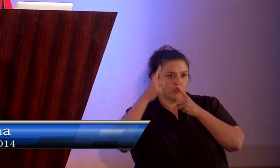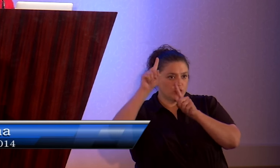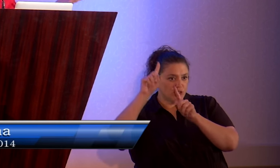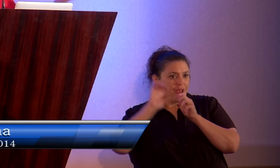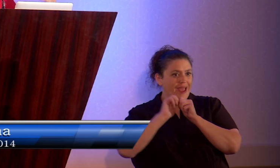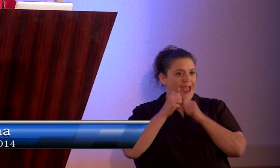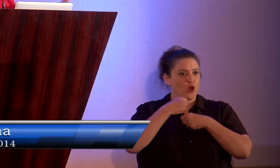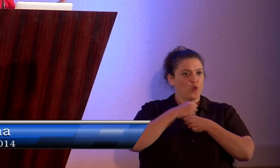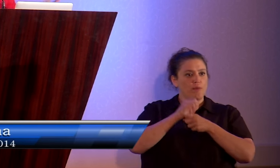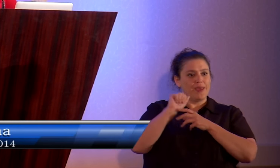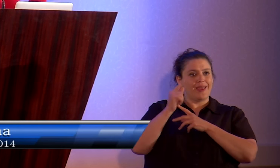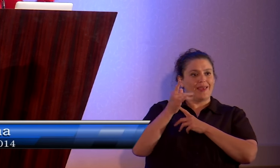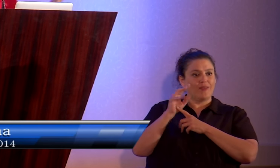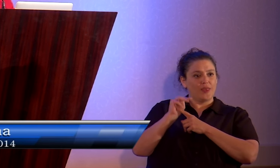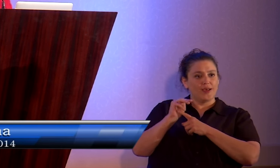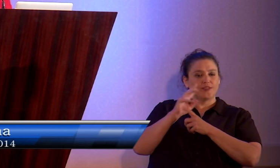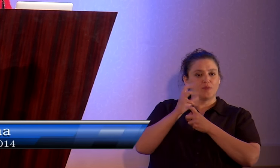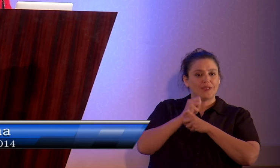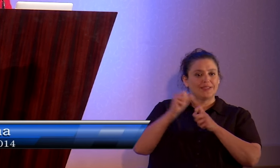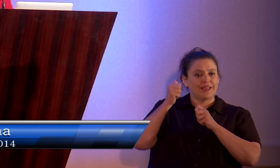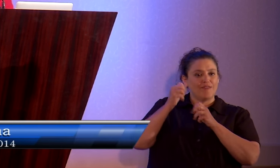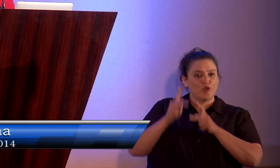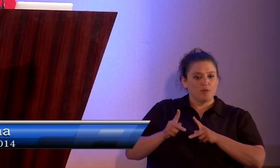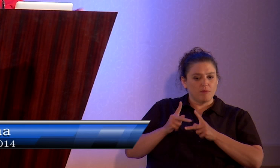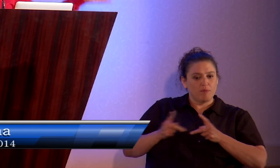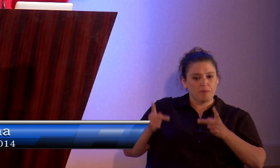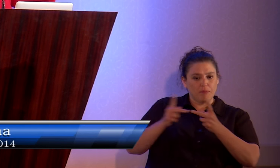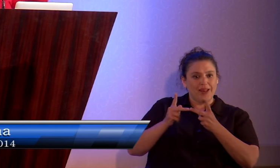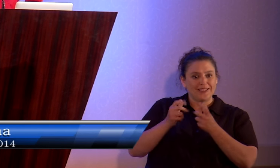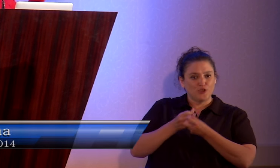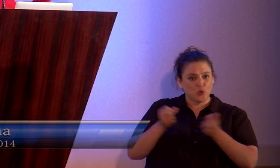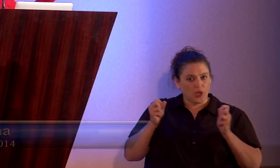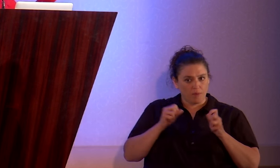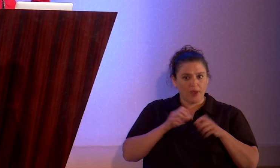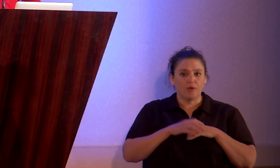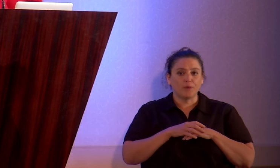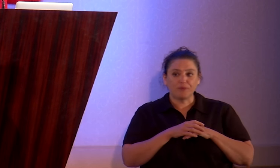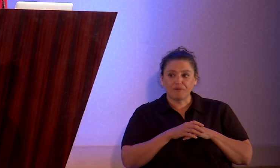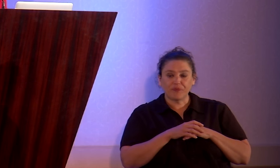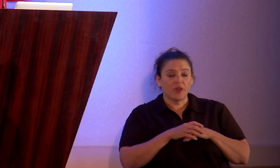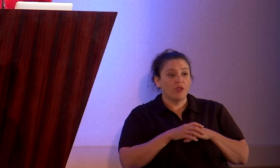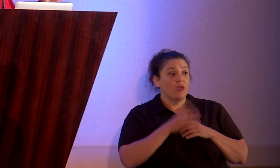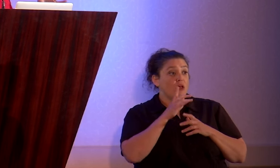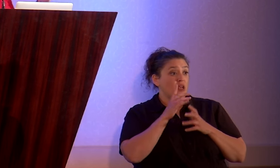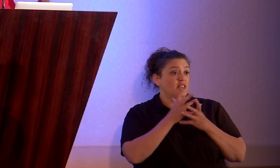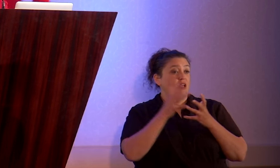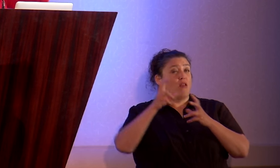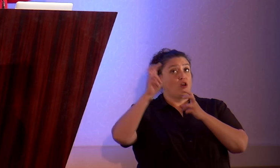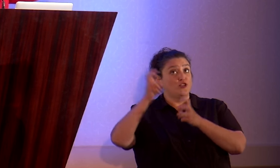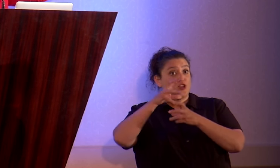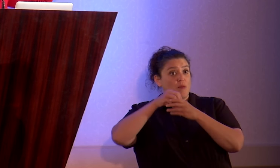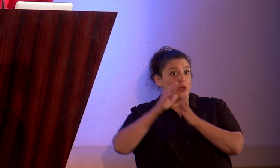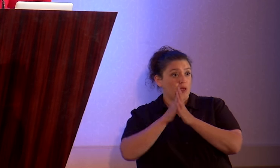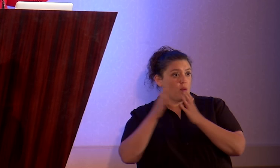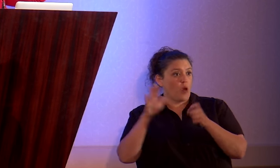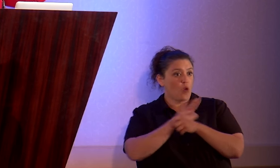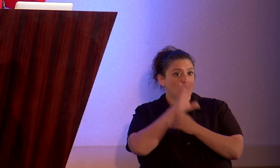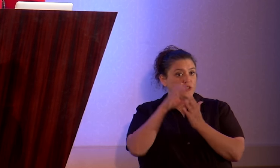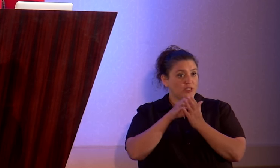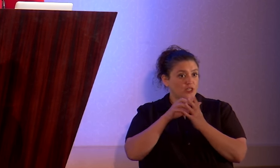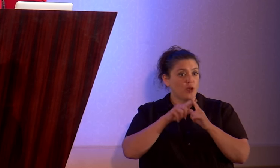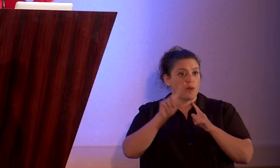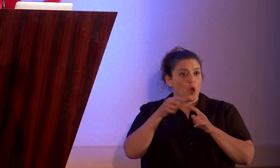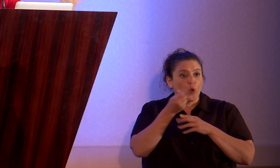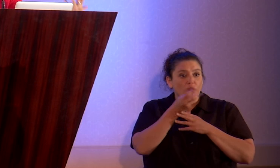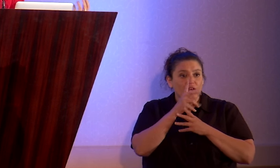atheism a safer place to come out into? Again, large topic. The book has an entire section about this. I just have time to touch on